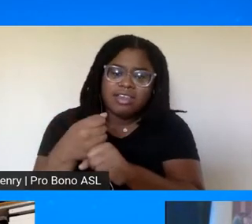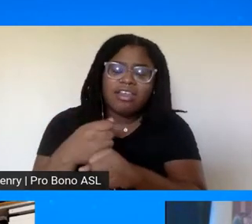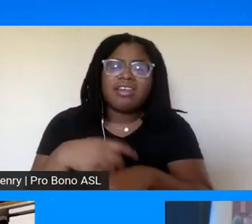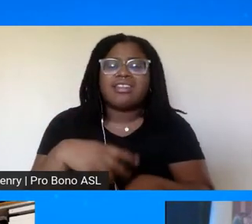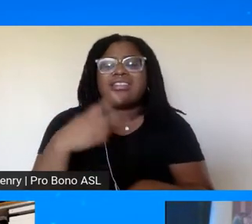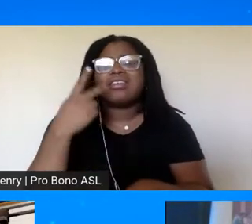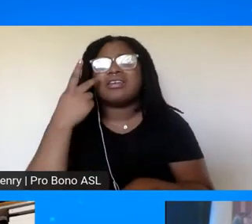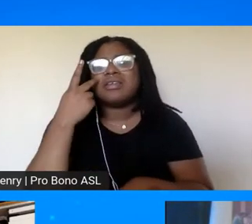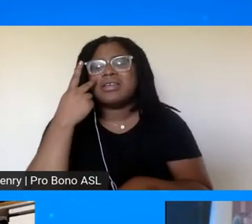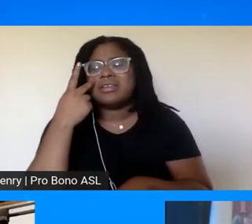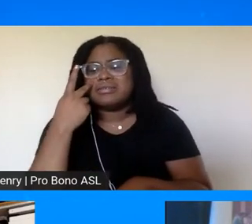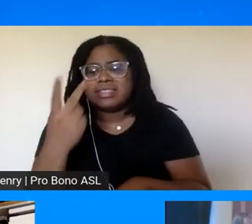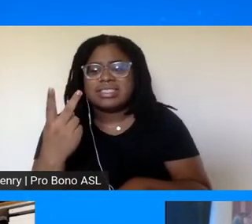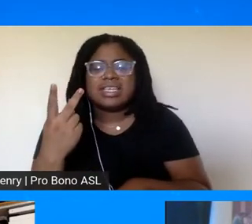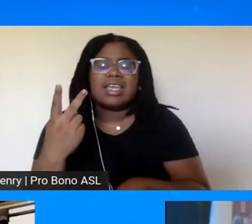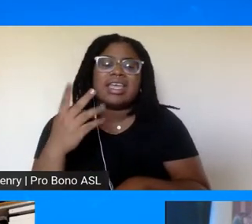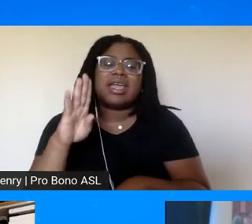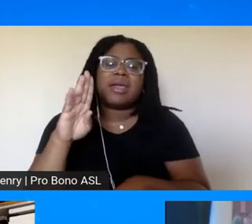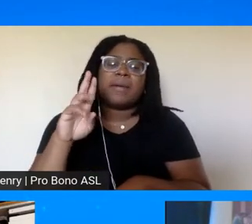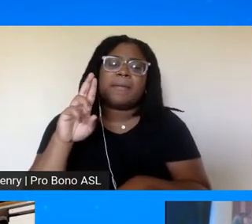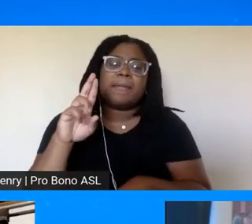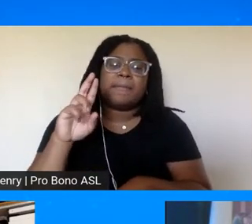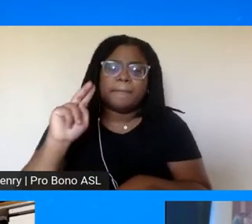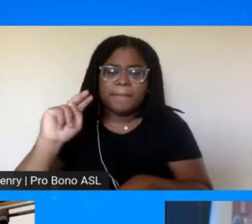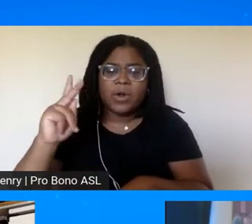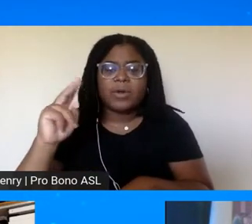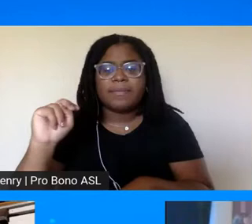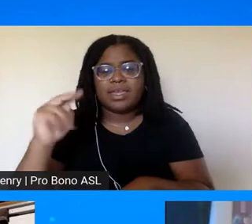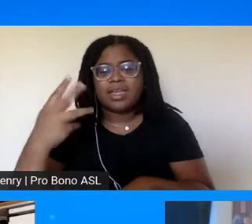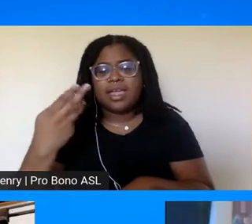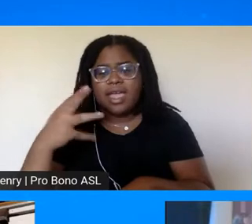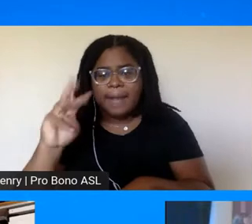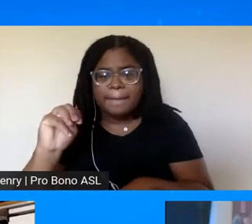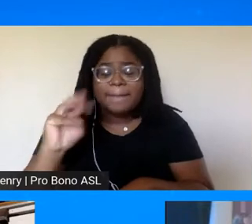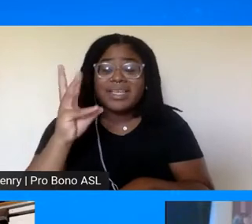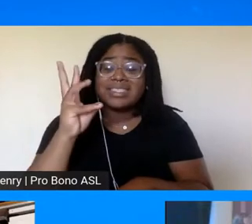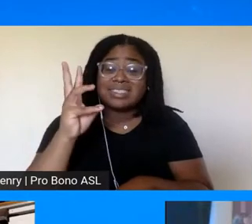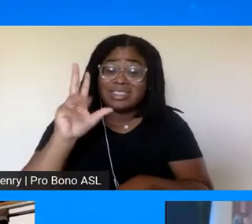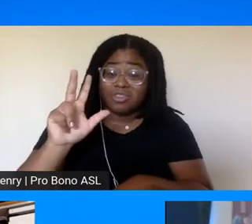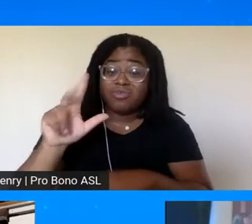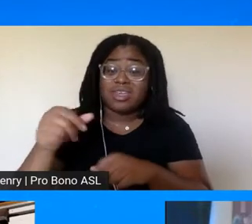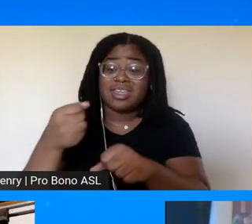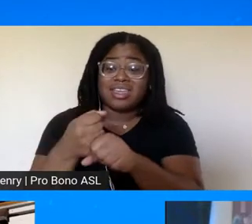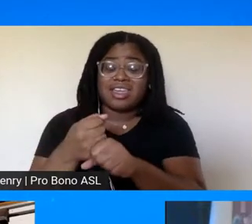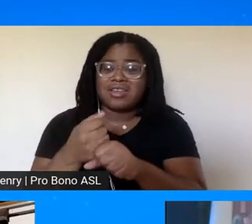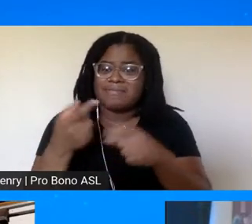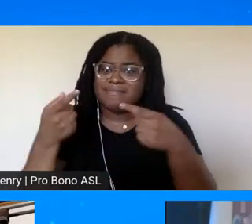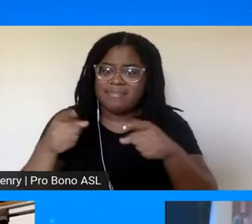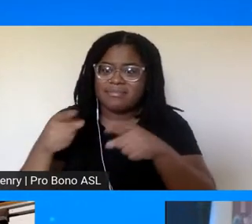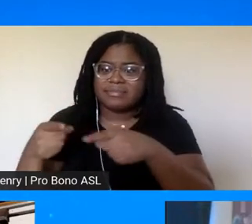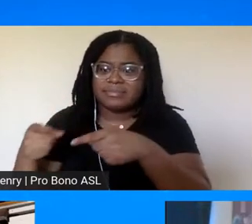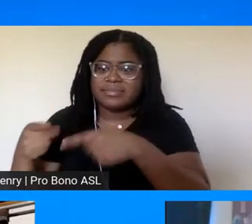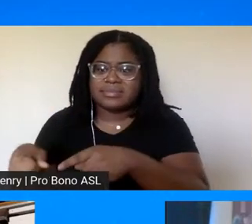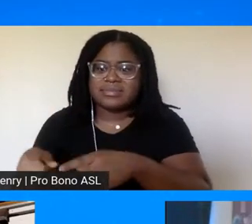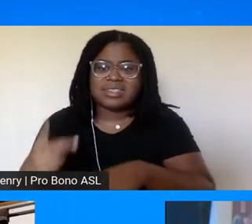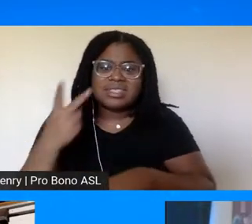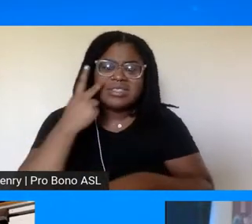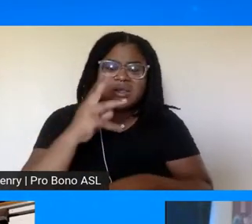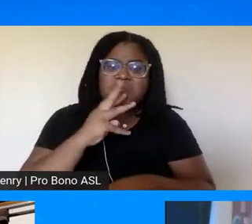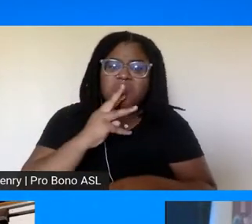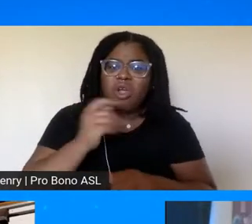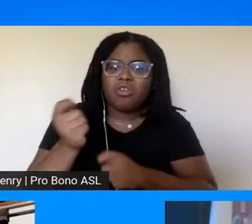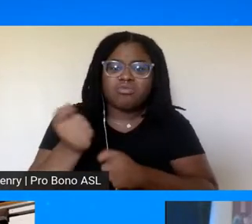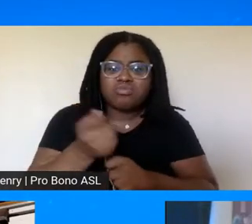albanian then birmingham in 63 um and so in the wake of all that was happening in birmingham birmingham was the water hoses the billy